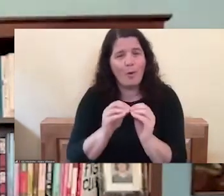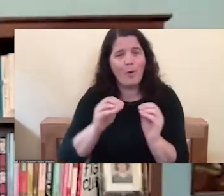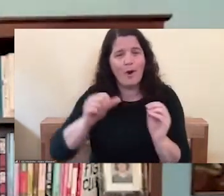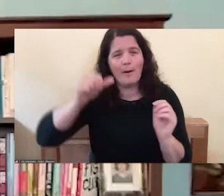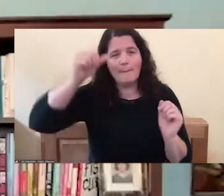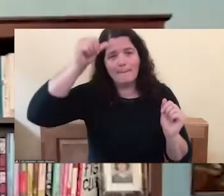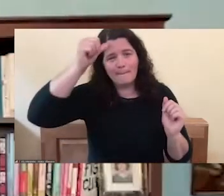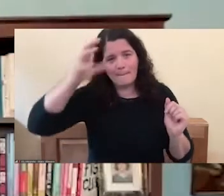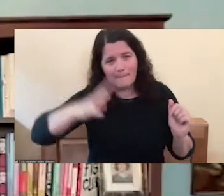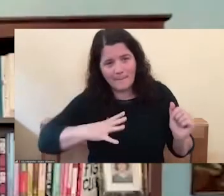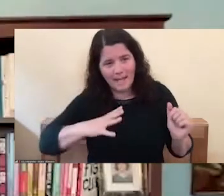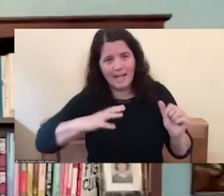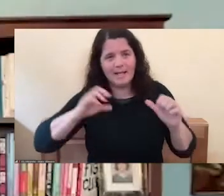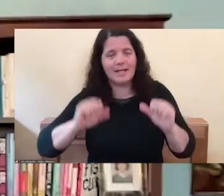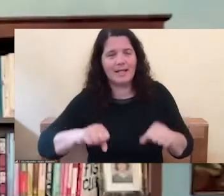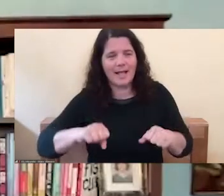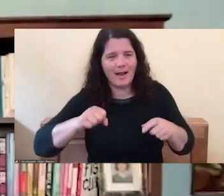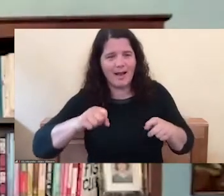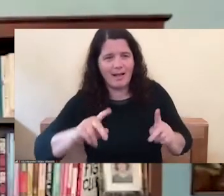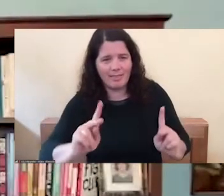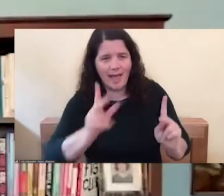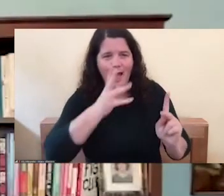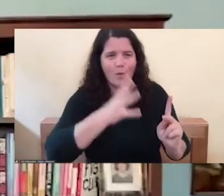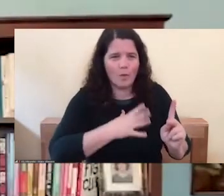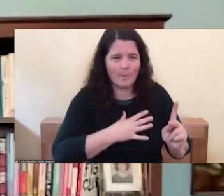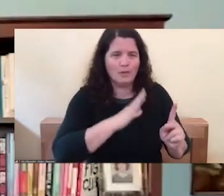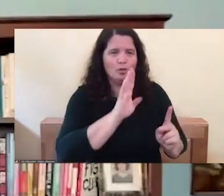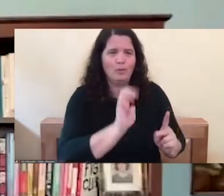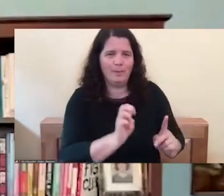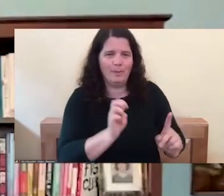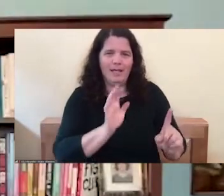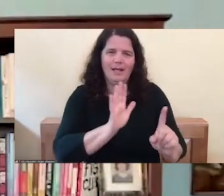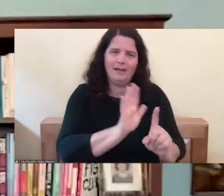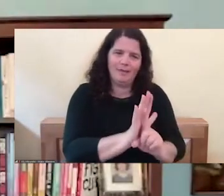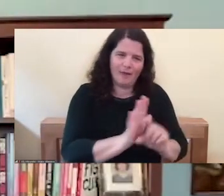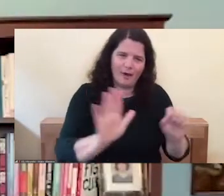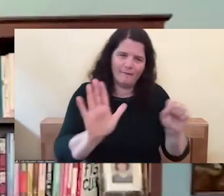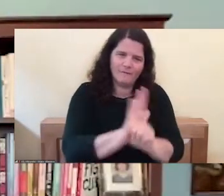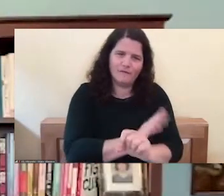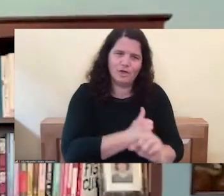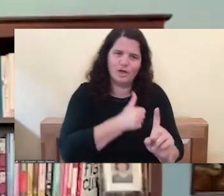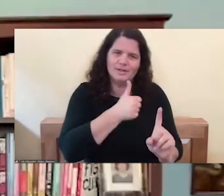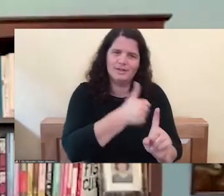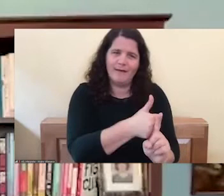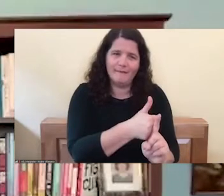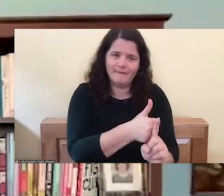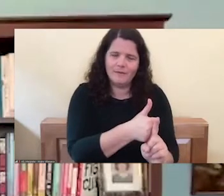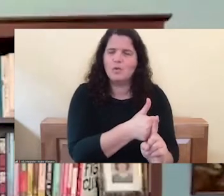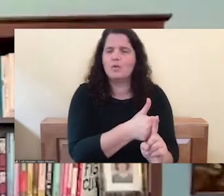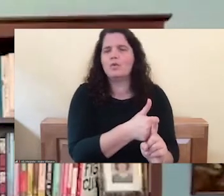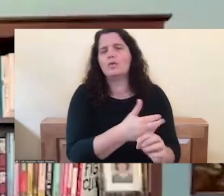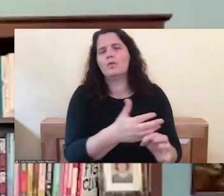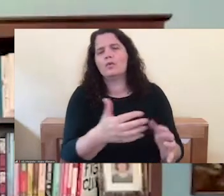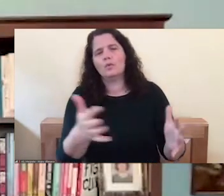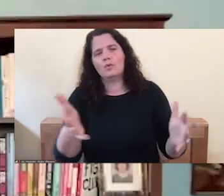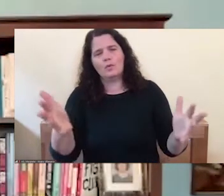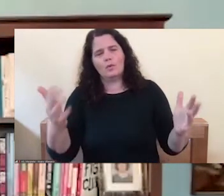to really just grow in and express their full selves. I think it'll help the world because